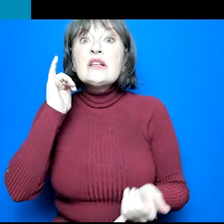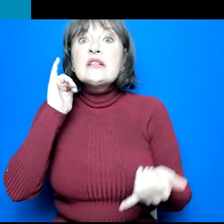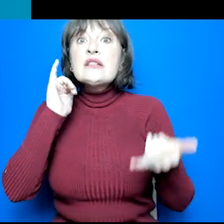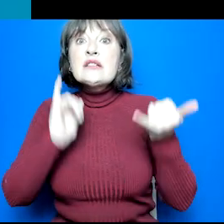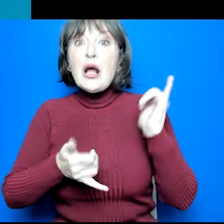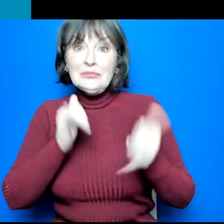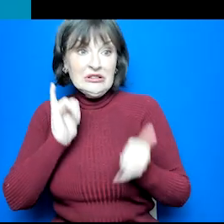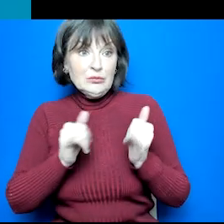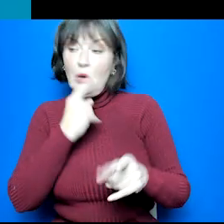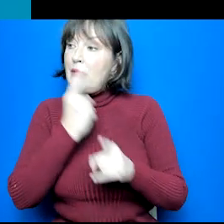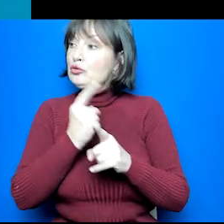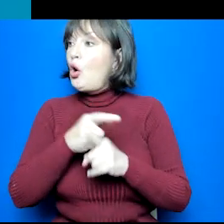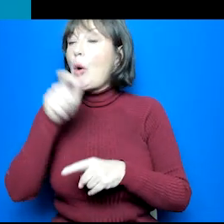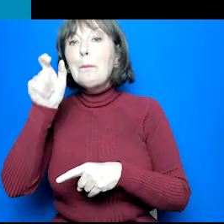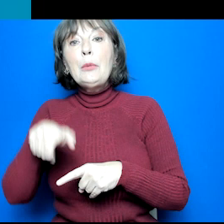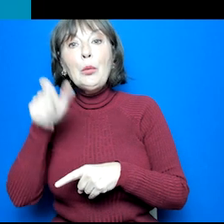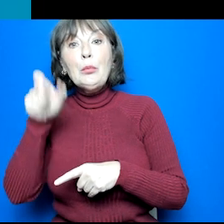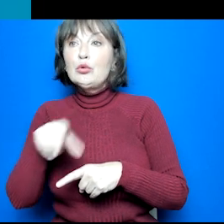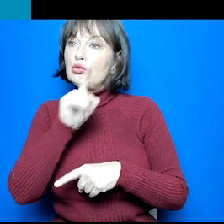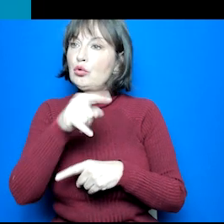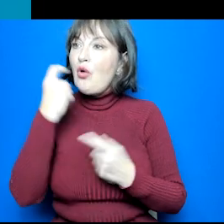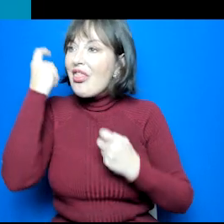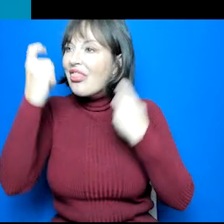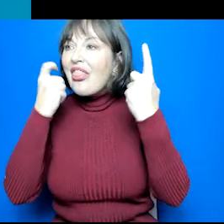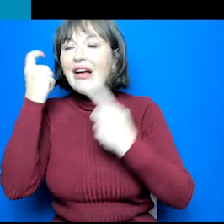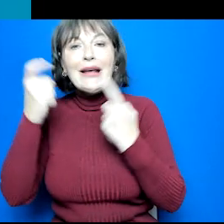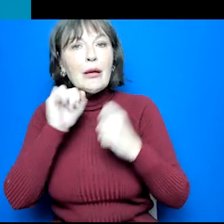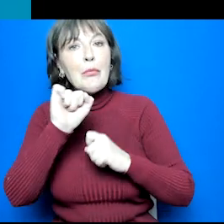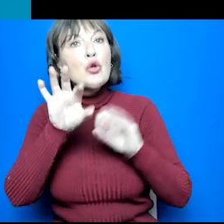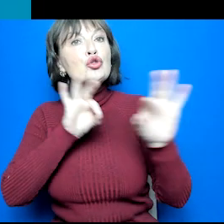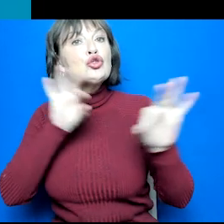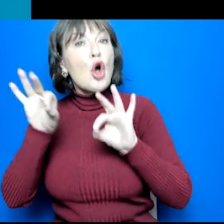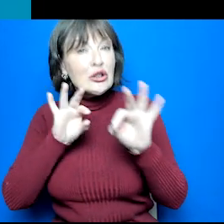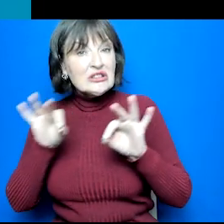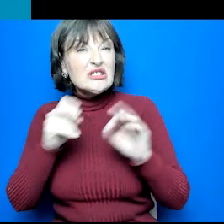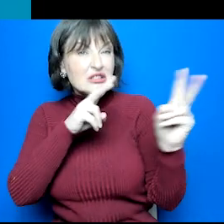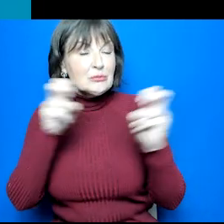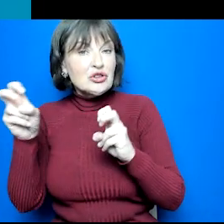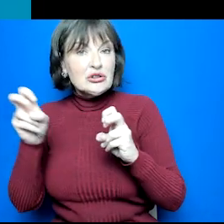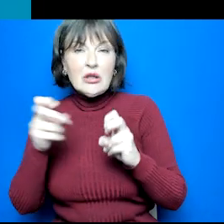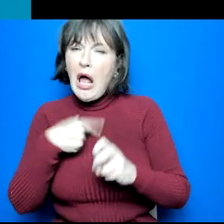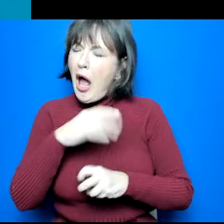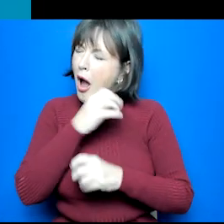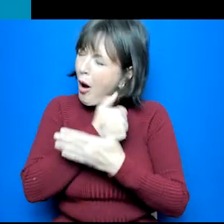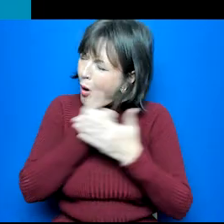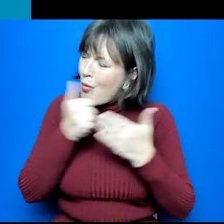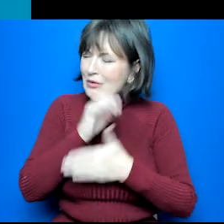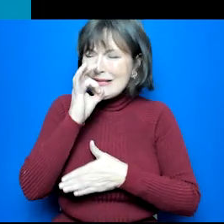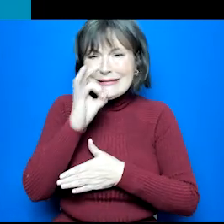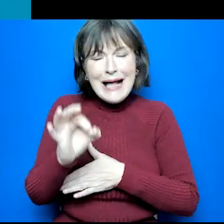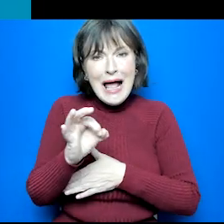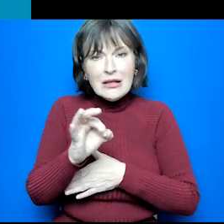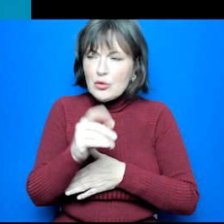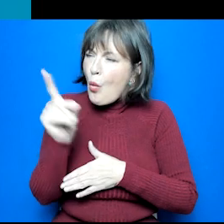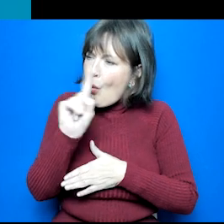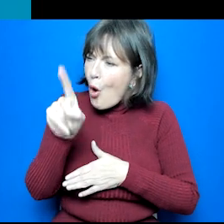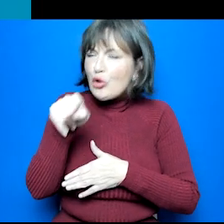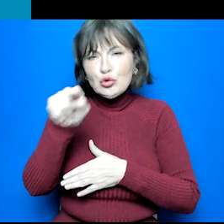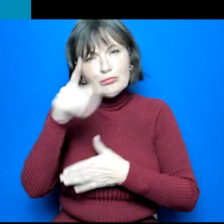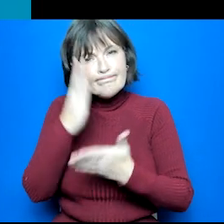the key question I always ask them is, what do you enjoy? Because you really can't go wrong if you're doing something you love.